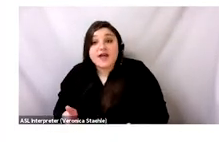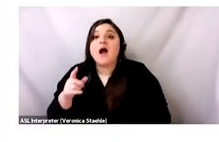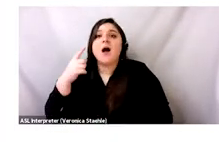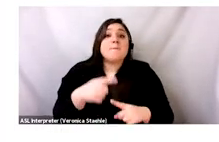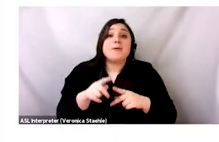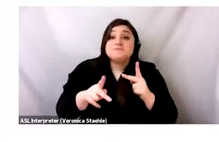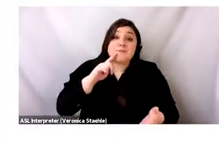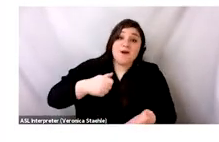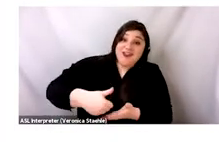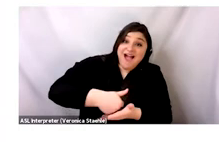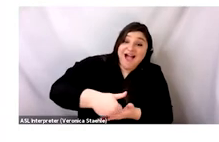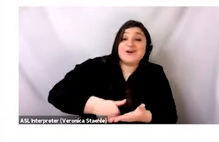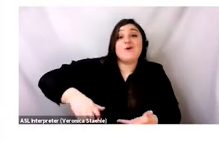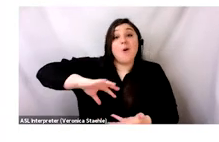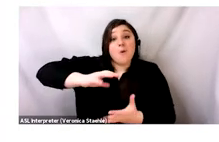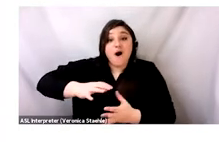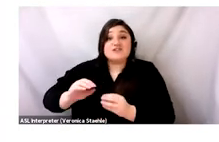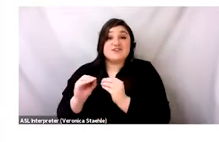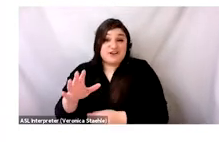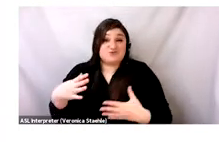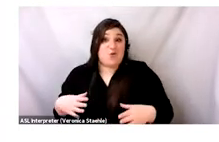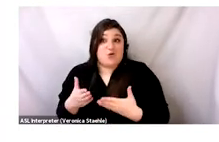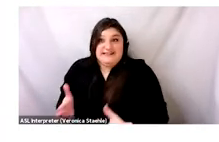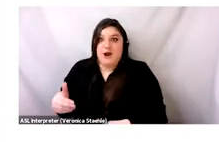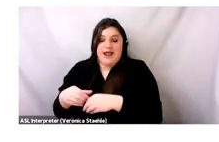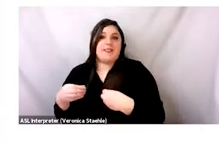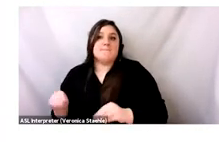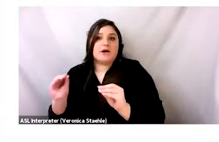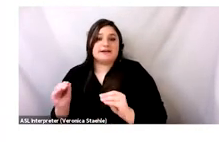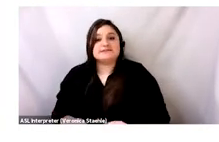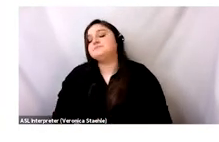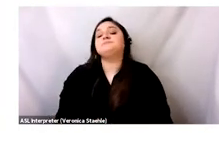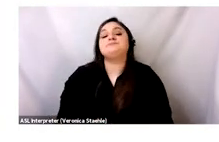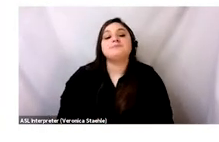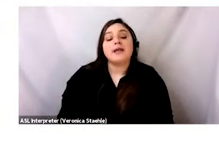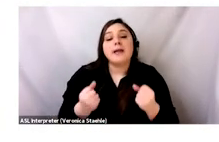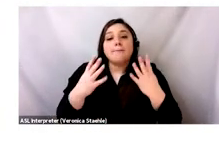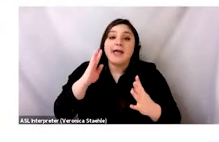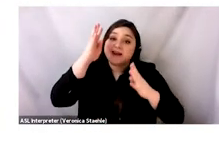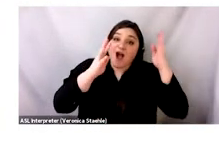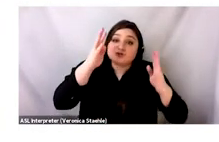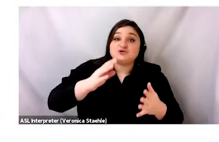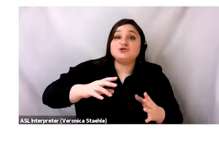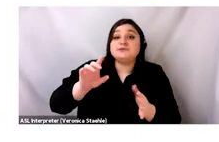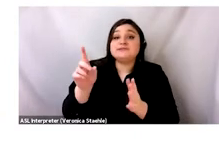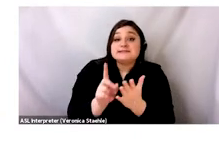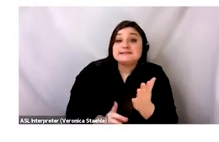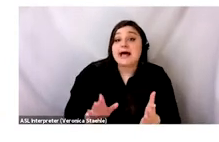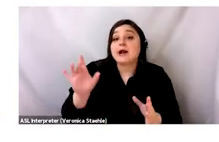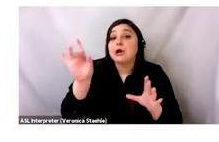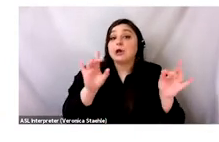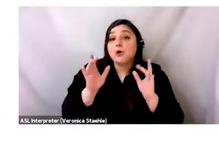-dying. And then there are also people there to iron, mend, and wash clothing. And then there are many entrepreneurs,